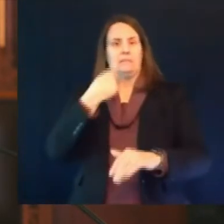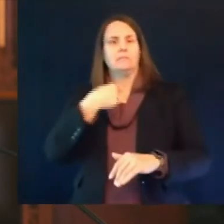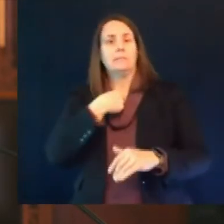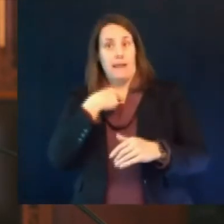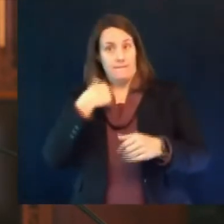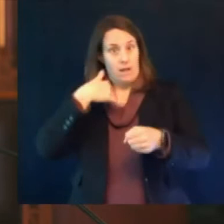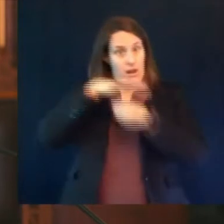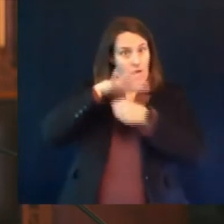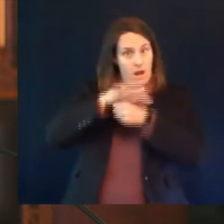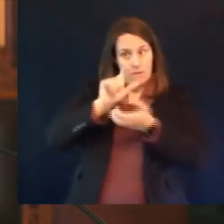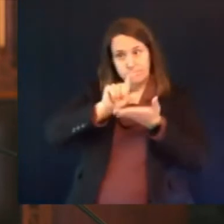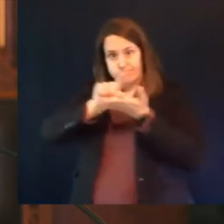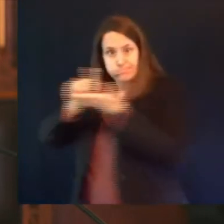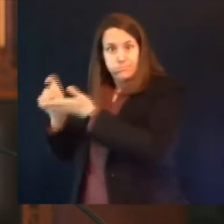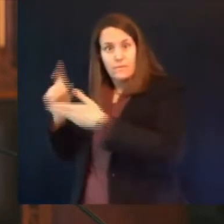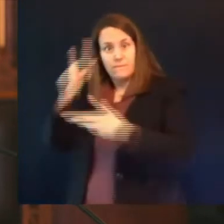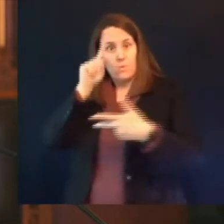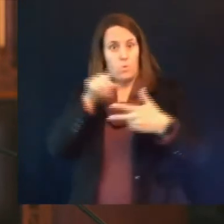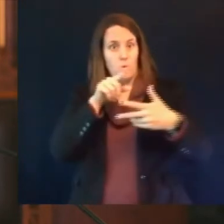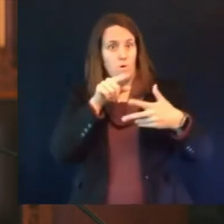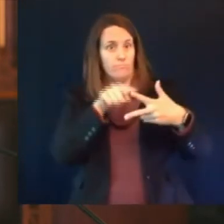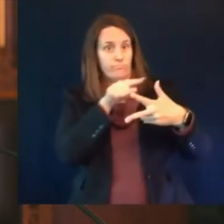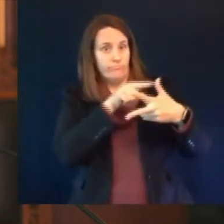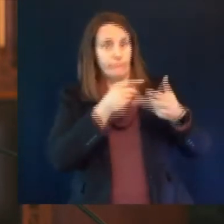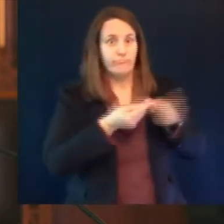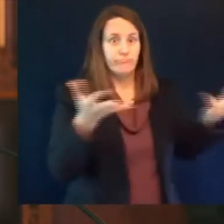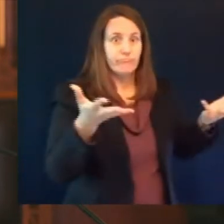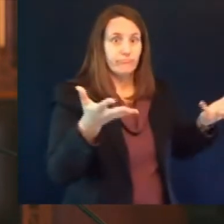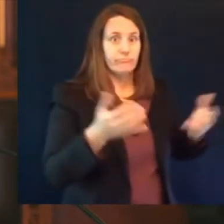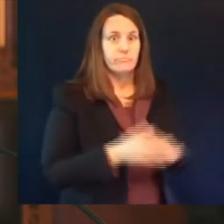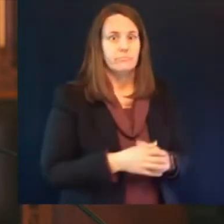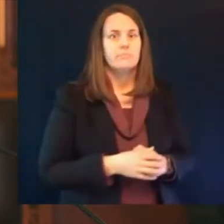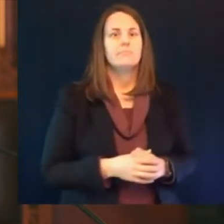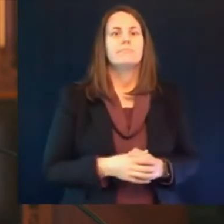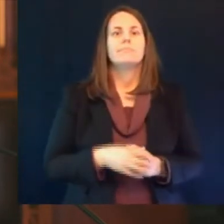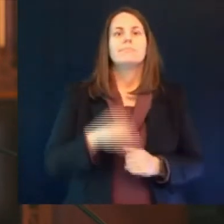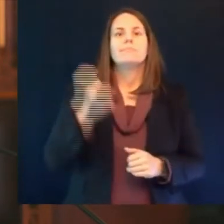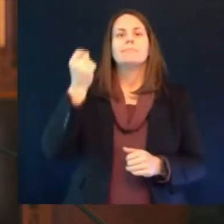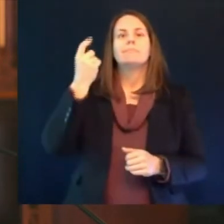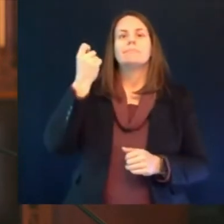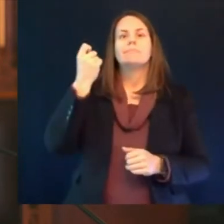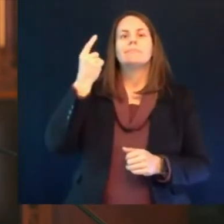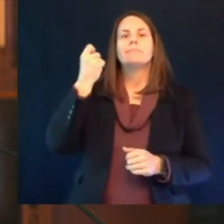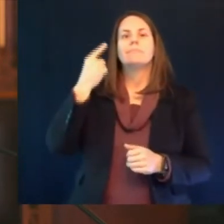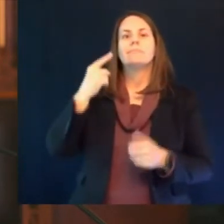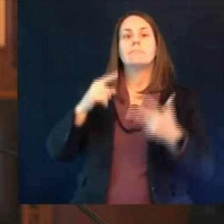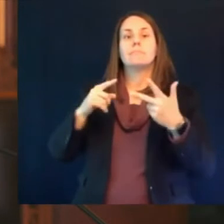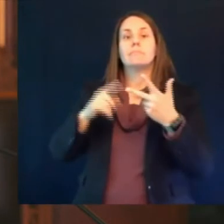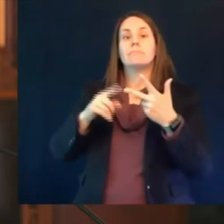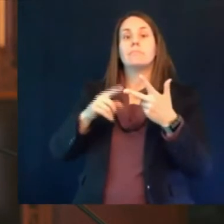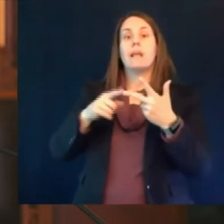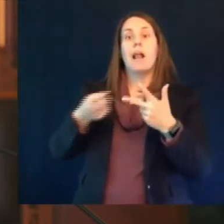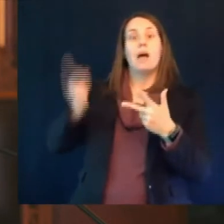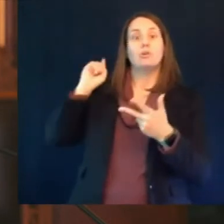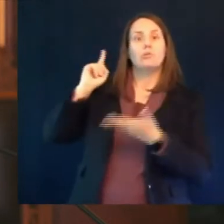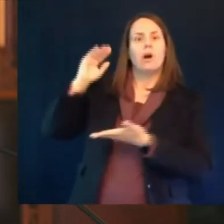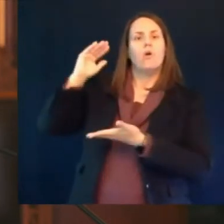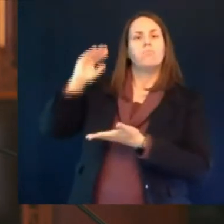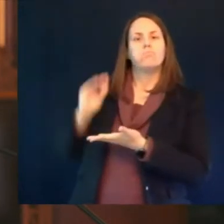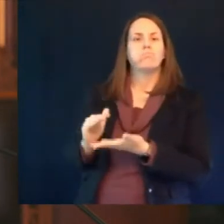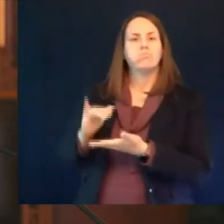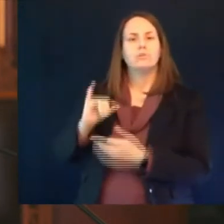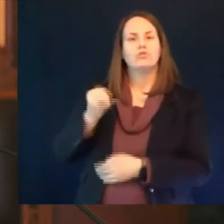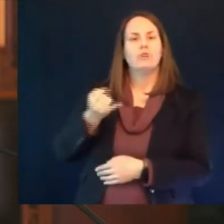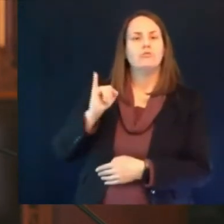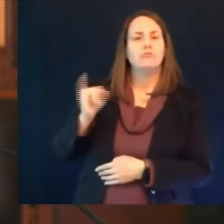would see significant reductions in our j and j supply throughout the month of april with the anticipation